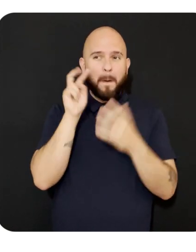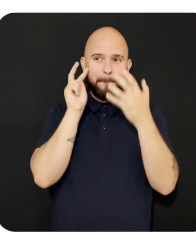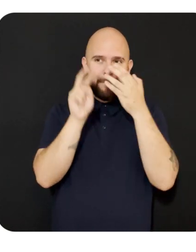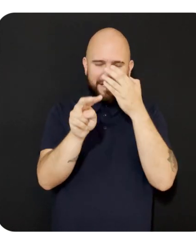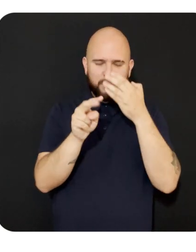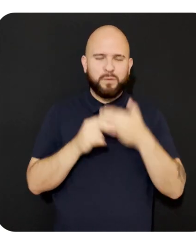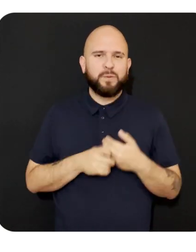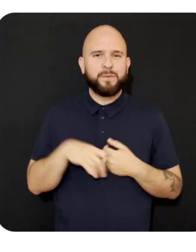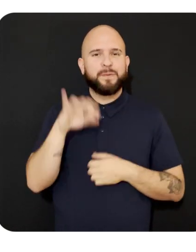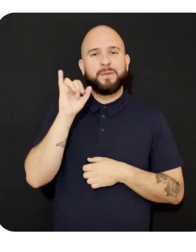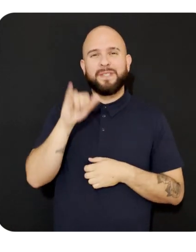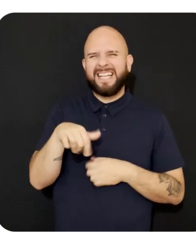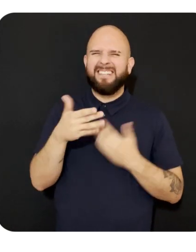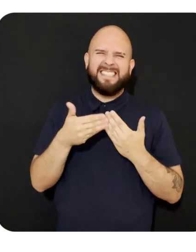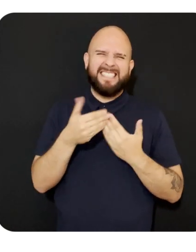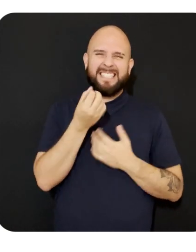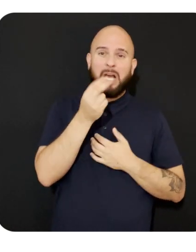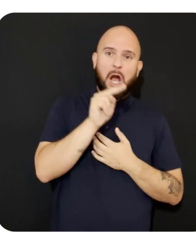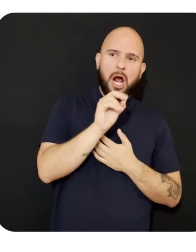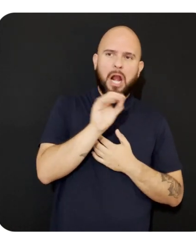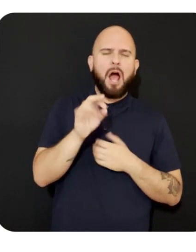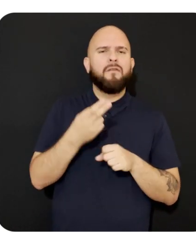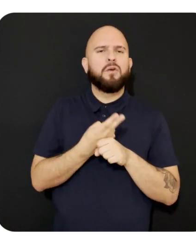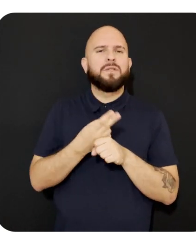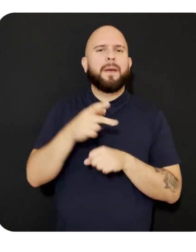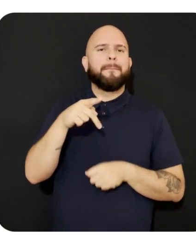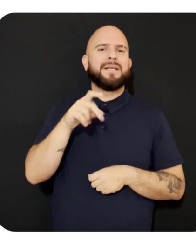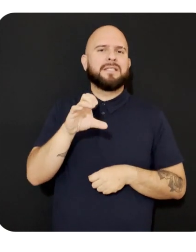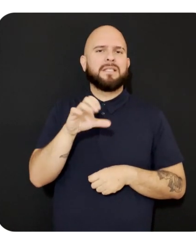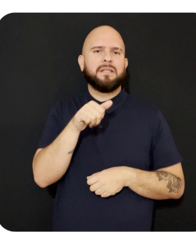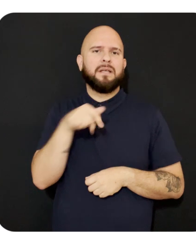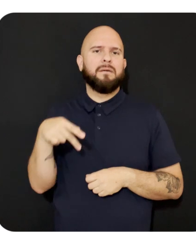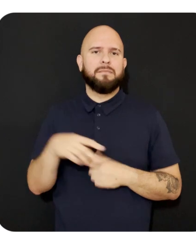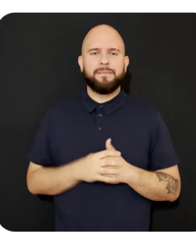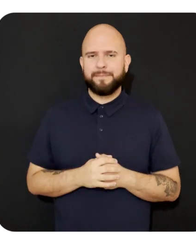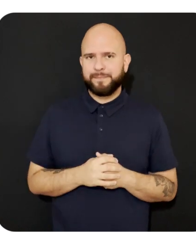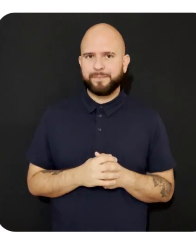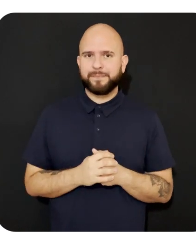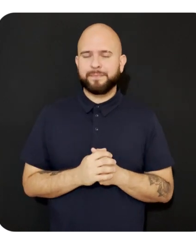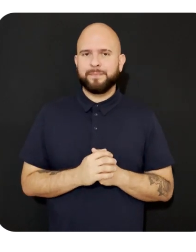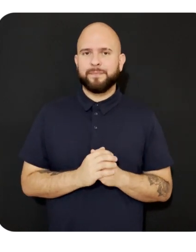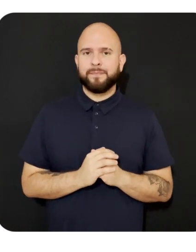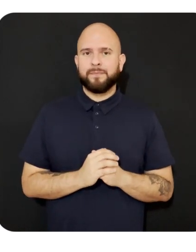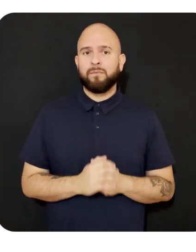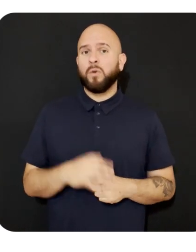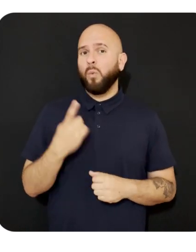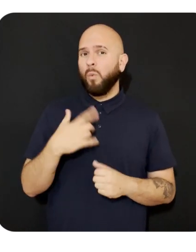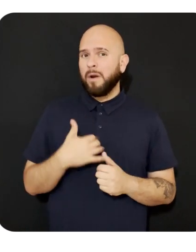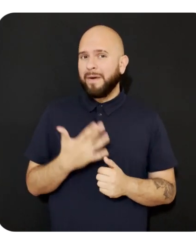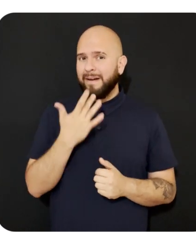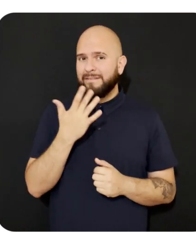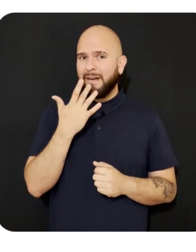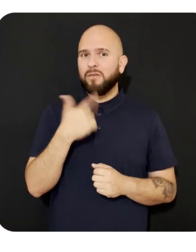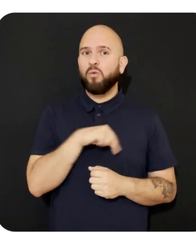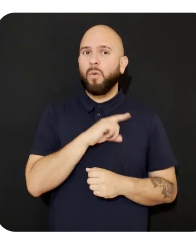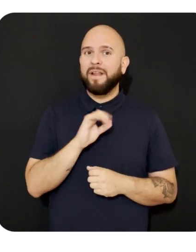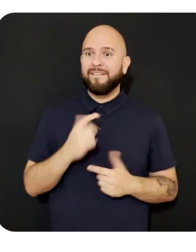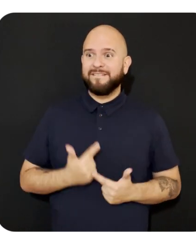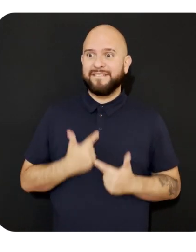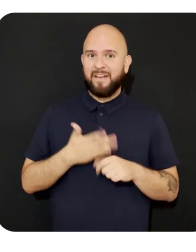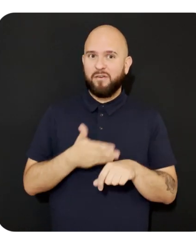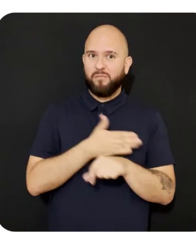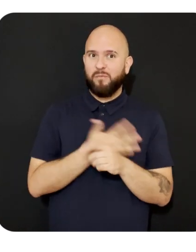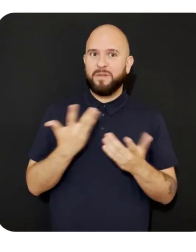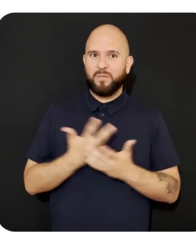which can be easily toggled on and off using the PC app. One of my favorite quality of life improvements is the